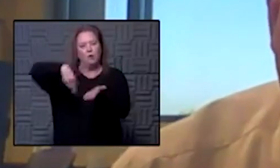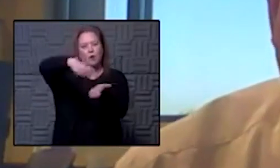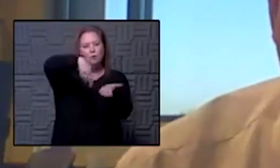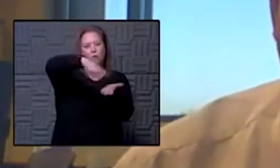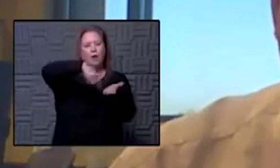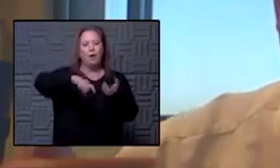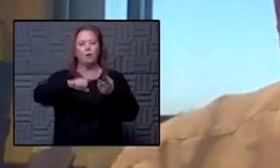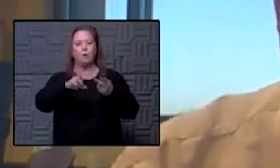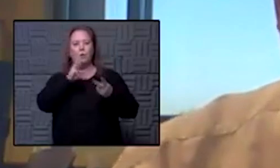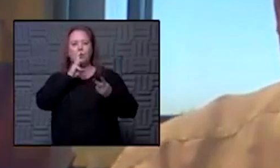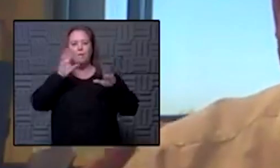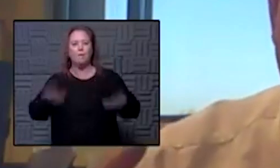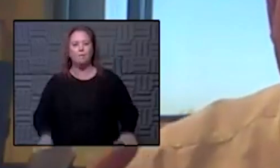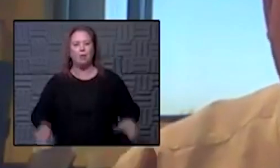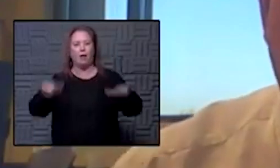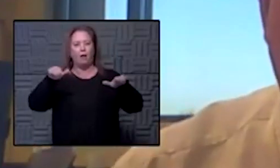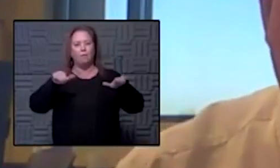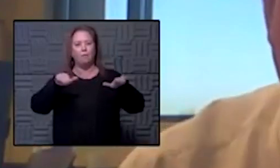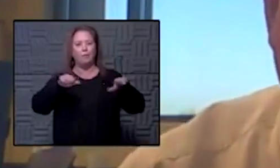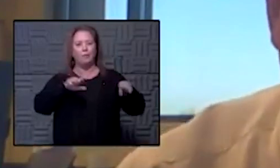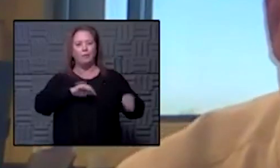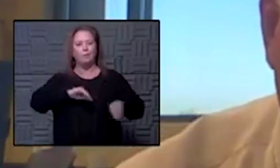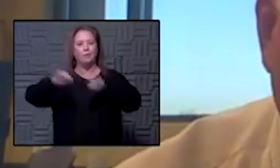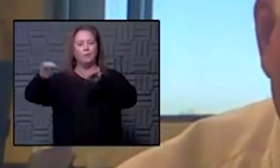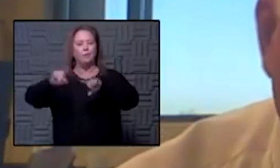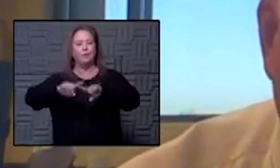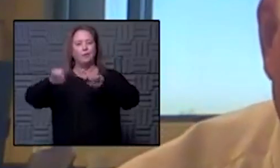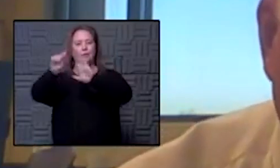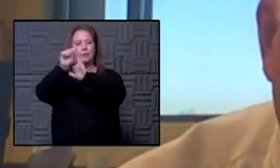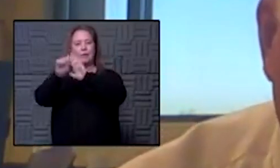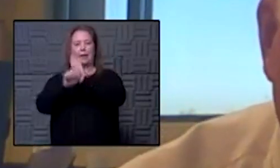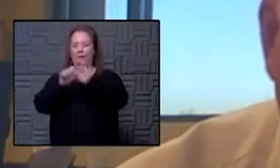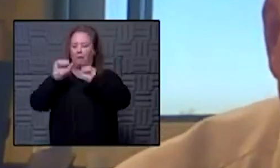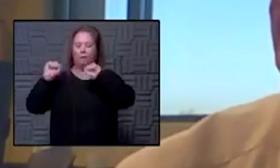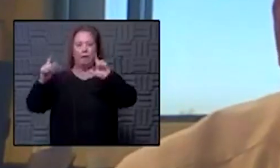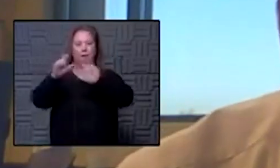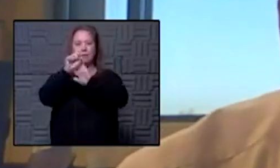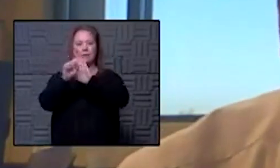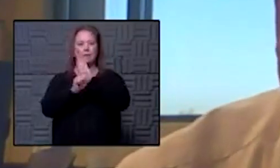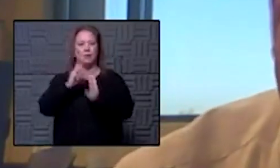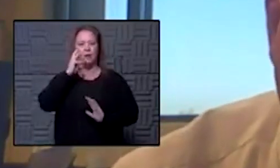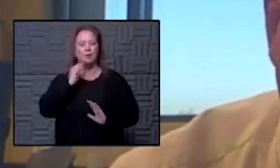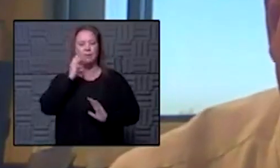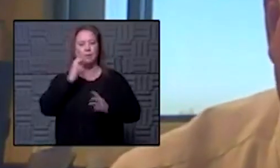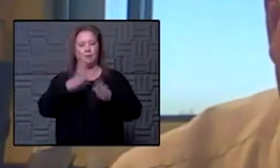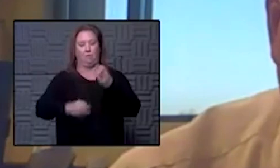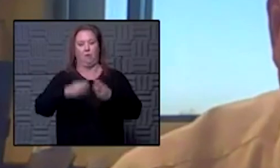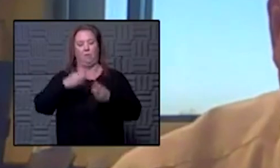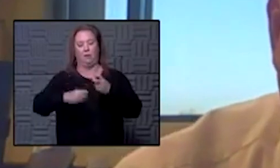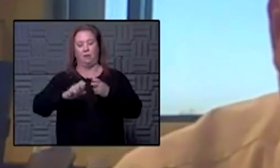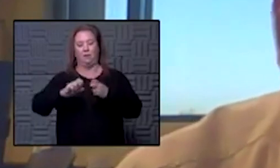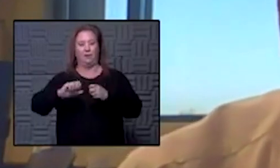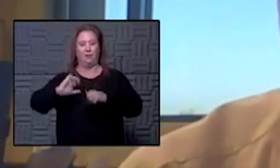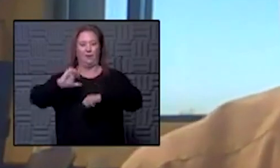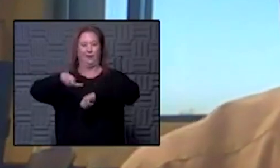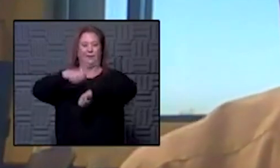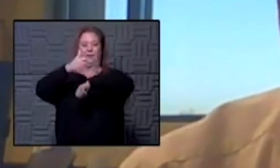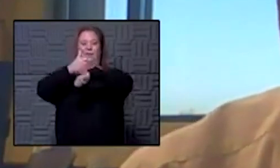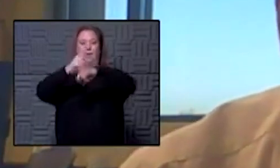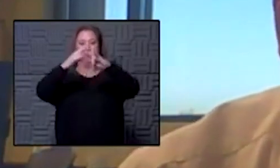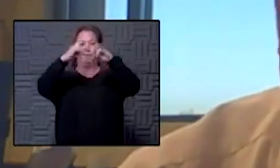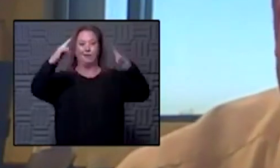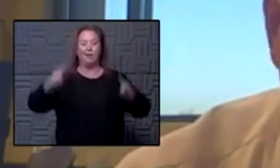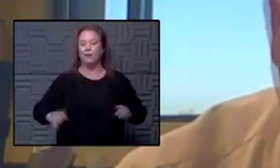flood where you can go to other states and pull people in. Every state has this problem. So we could put a fixed wall facilities